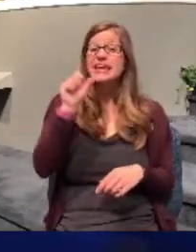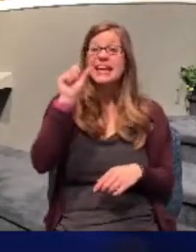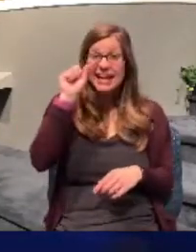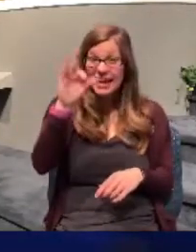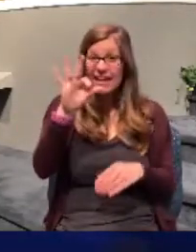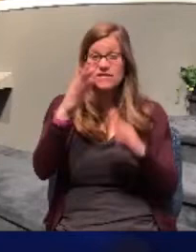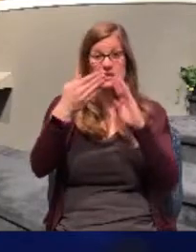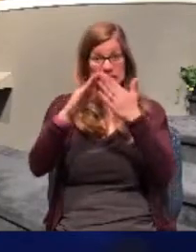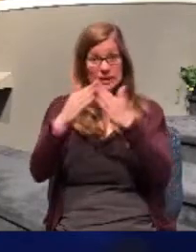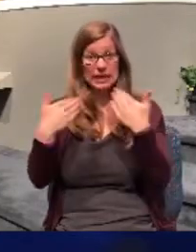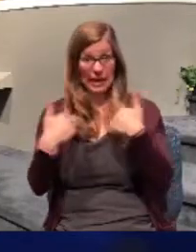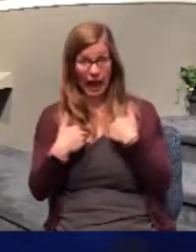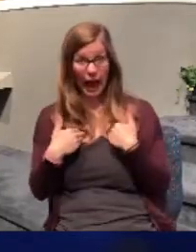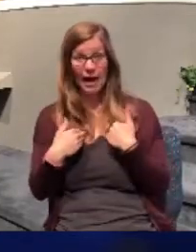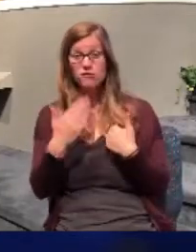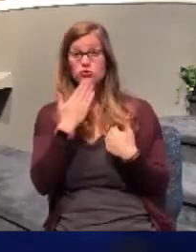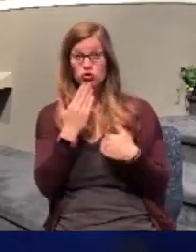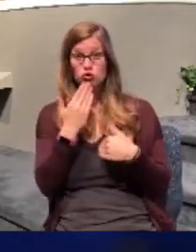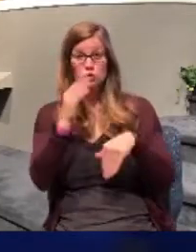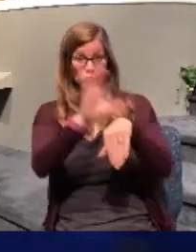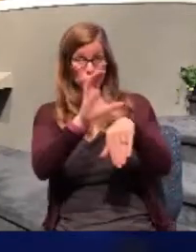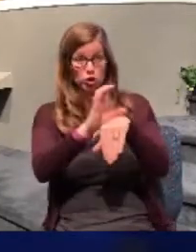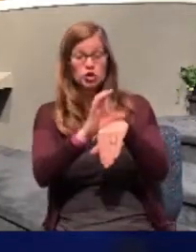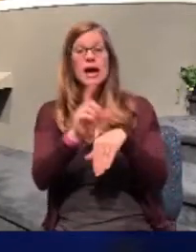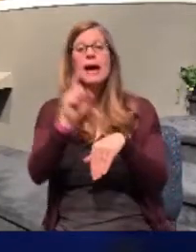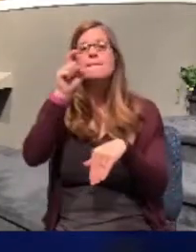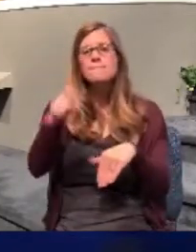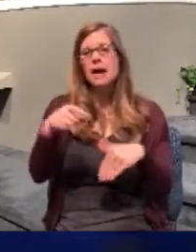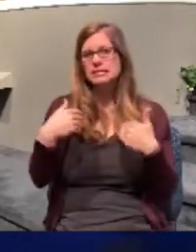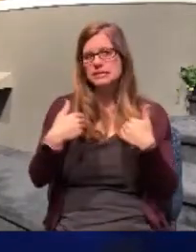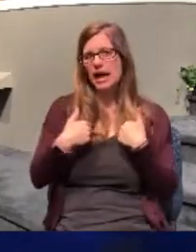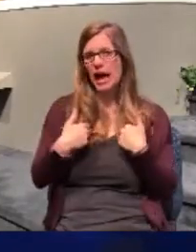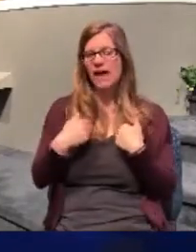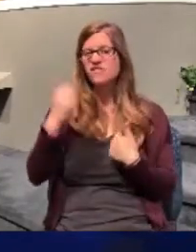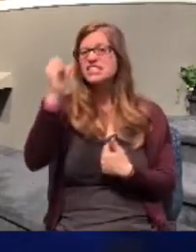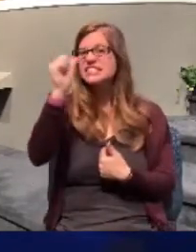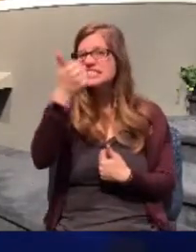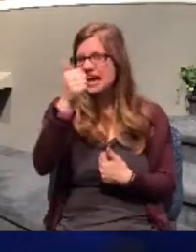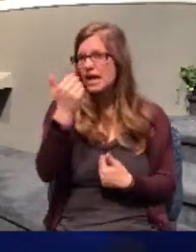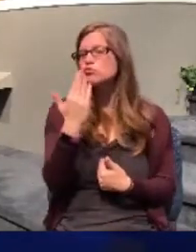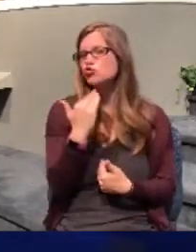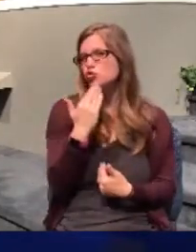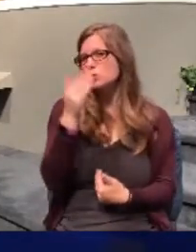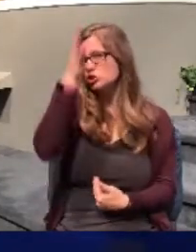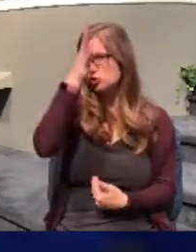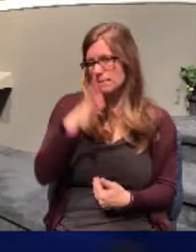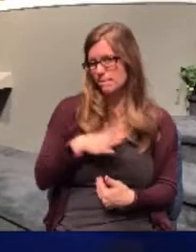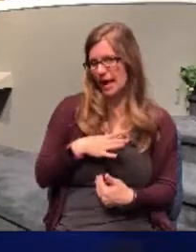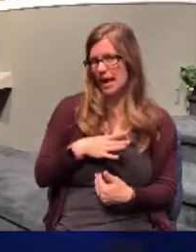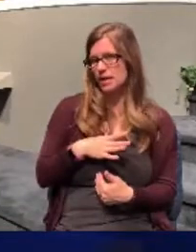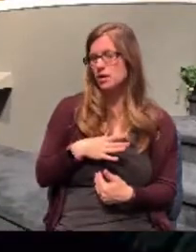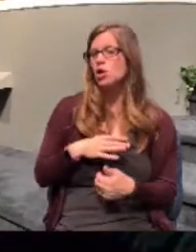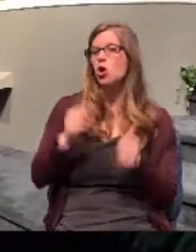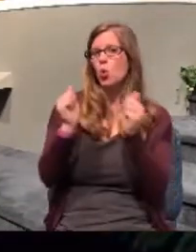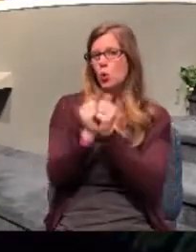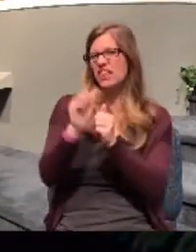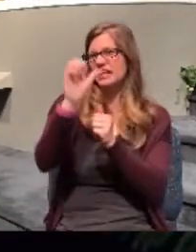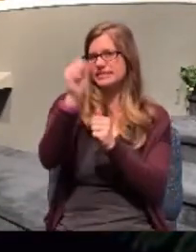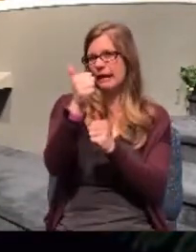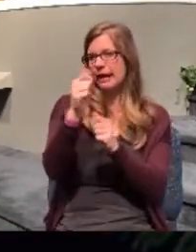synagogue a there had to be at least 10 Jewish men representing 10 different households.